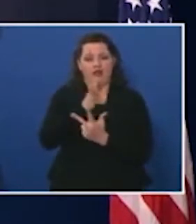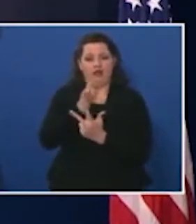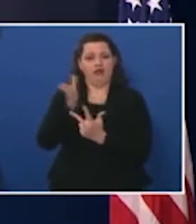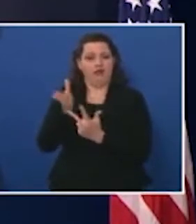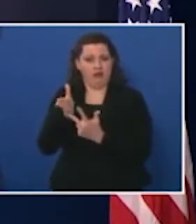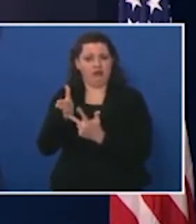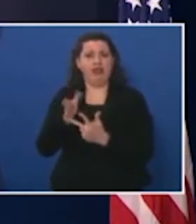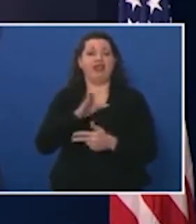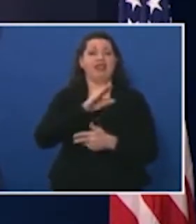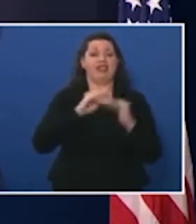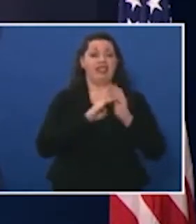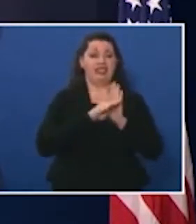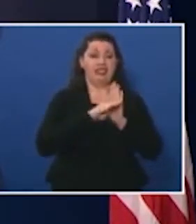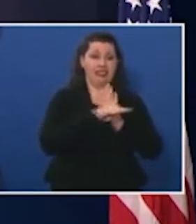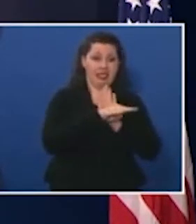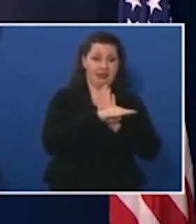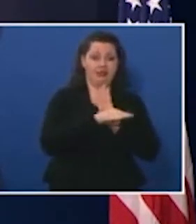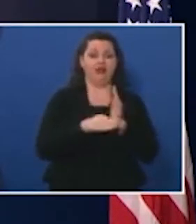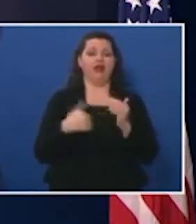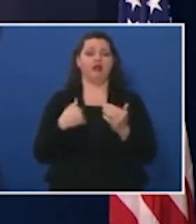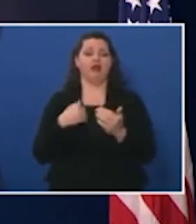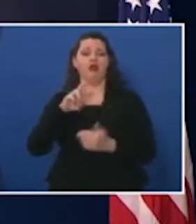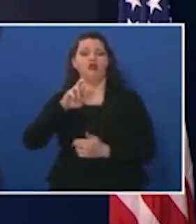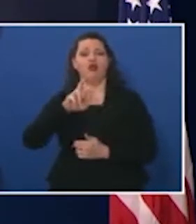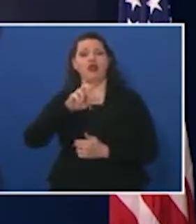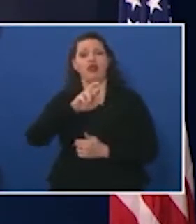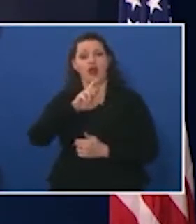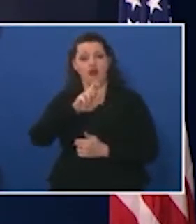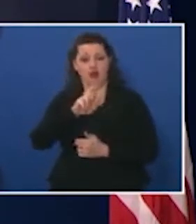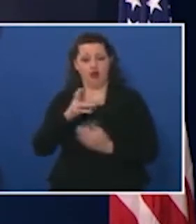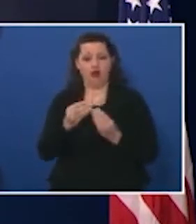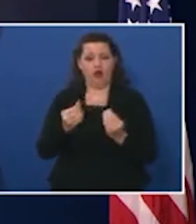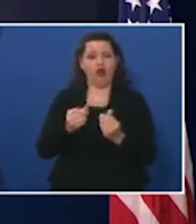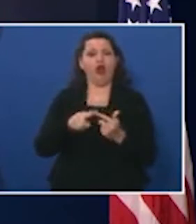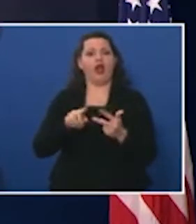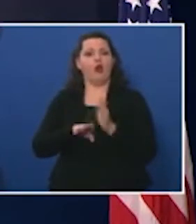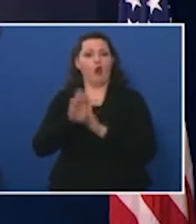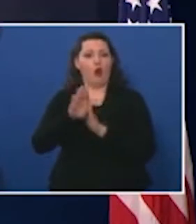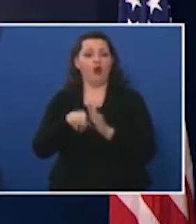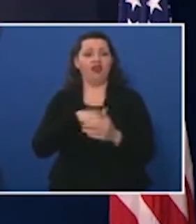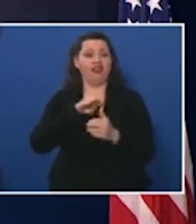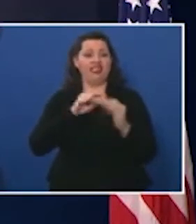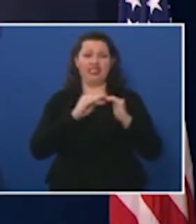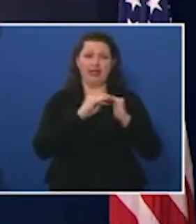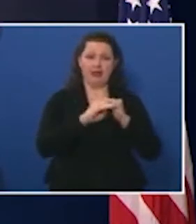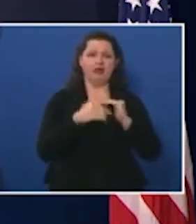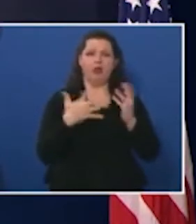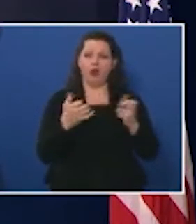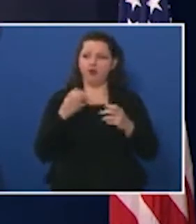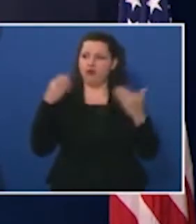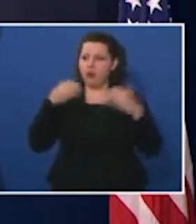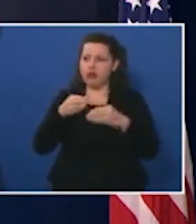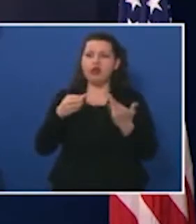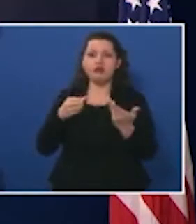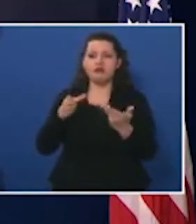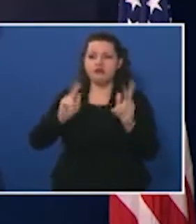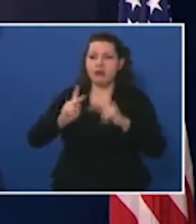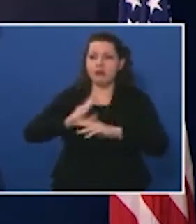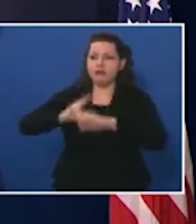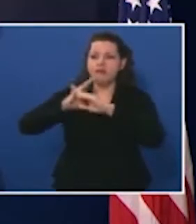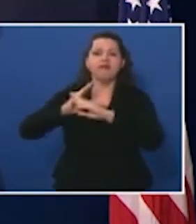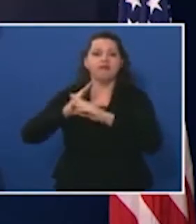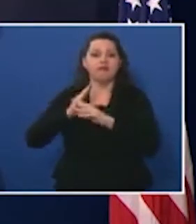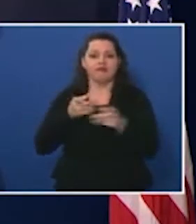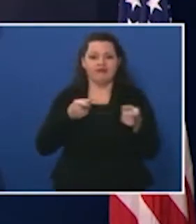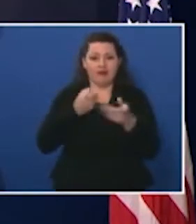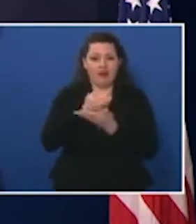recover and grow stabilization in that phase we focused on protecting Iowans and managing our resources we